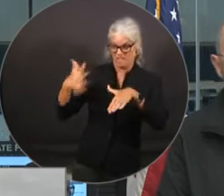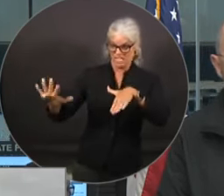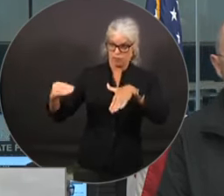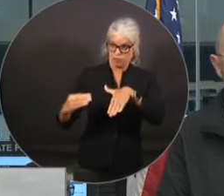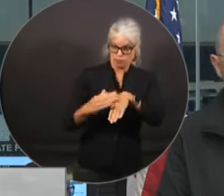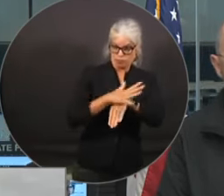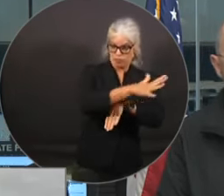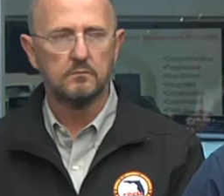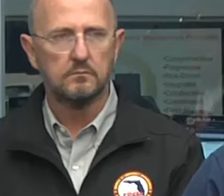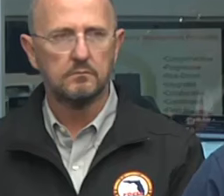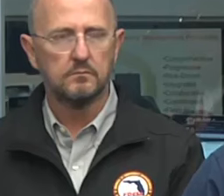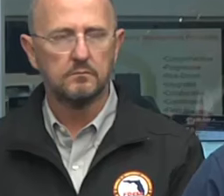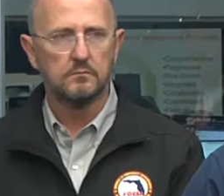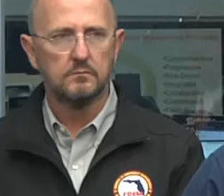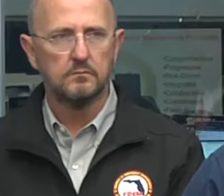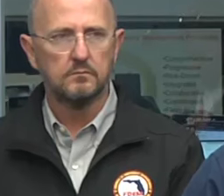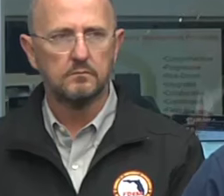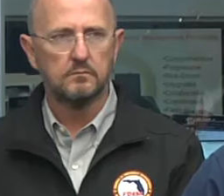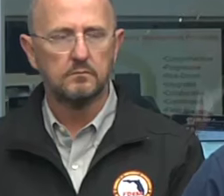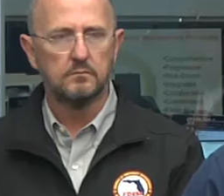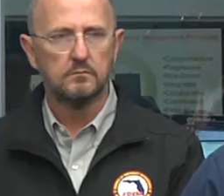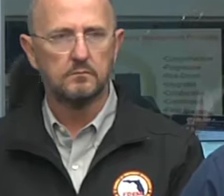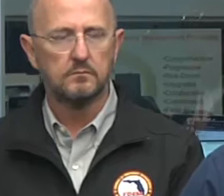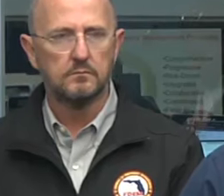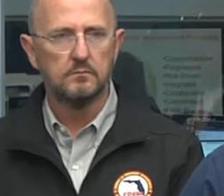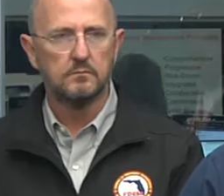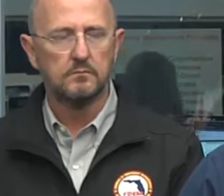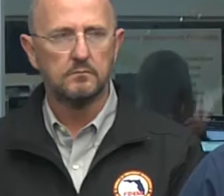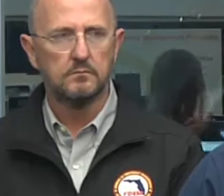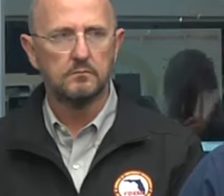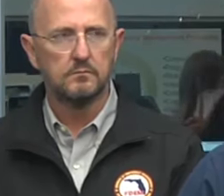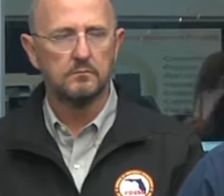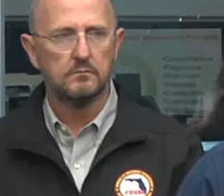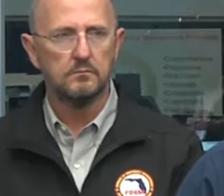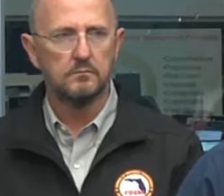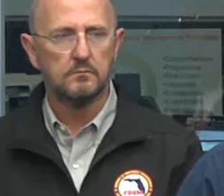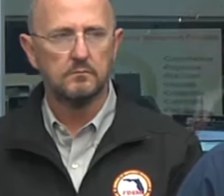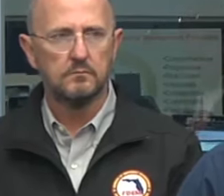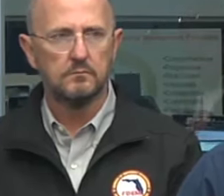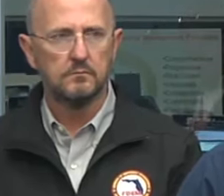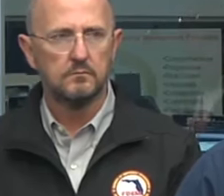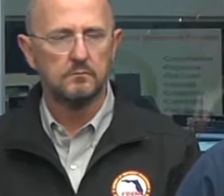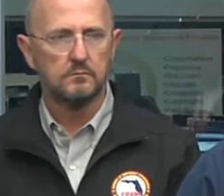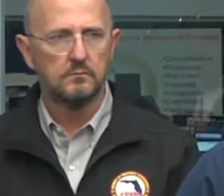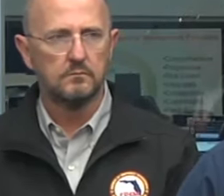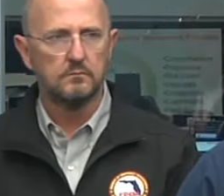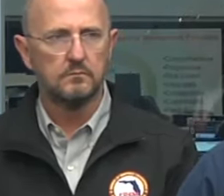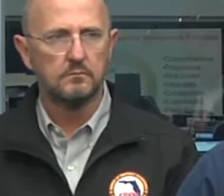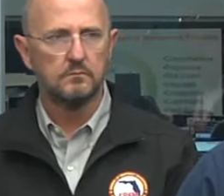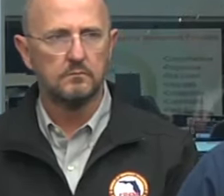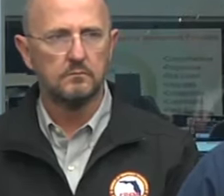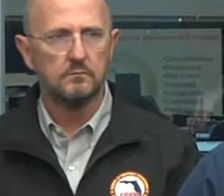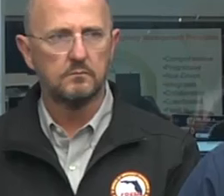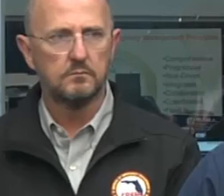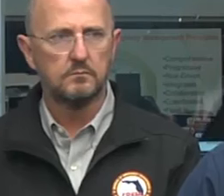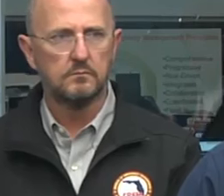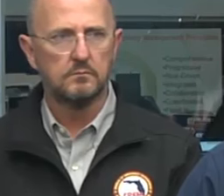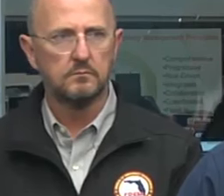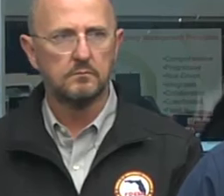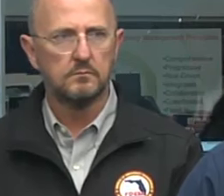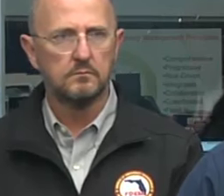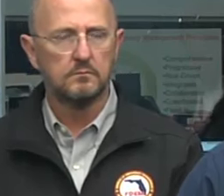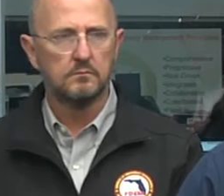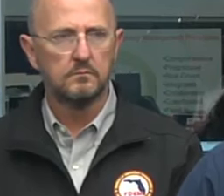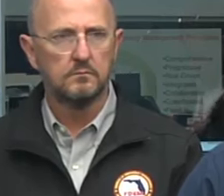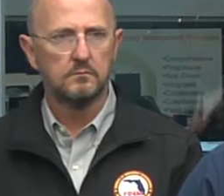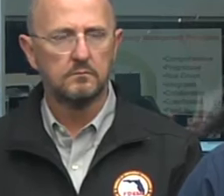Remember Hurricane Idalia? It was a very rapid restoration. Hurricane Ian, same thing. So we understand the importance of getting